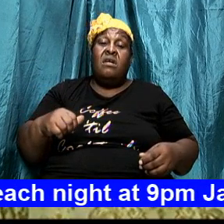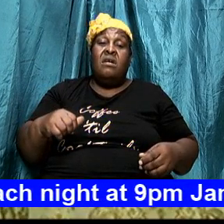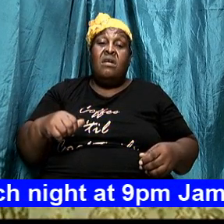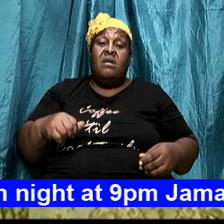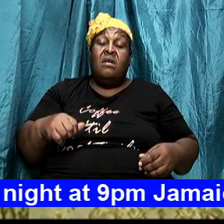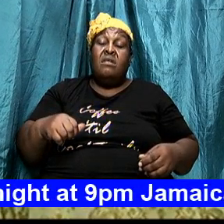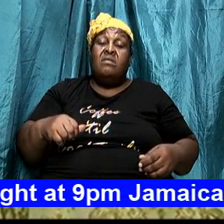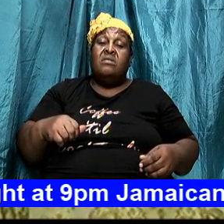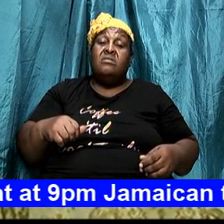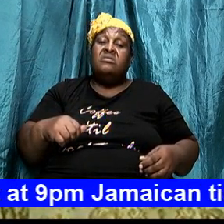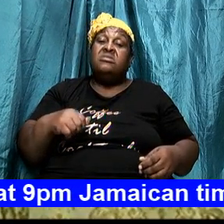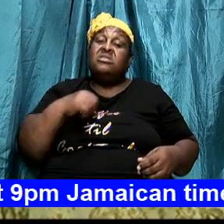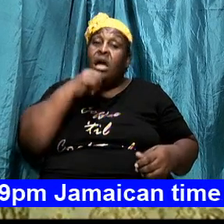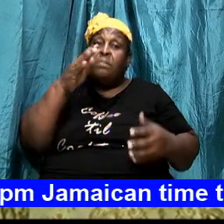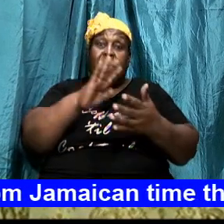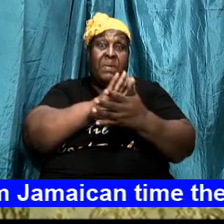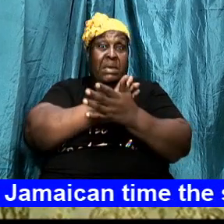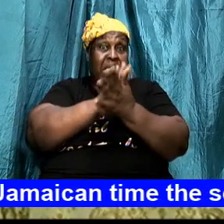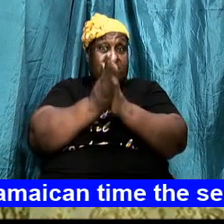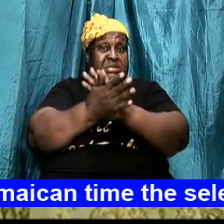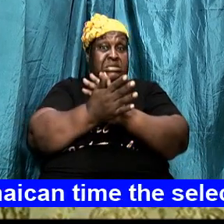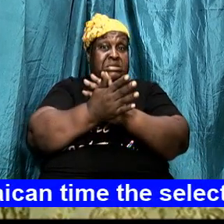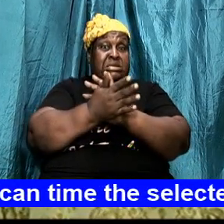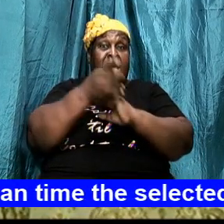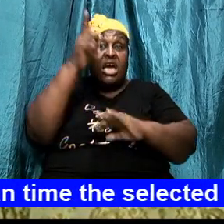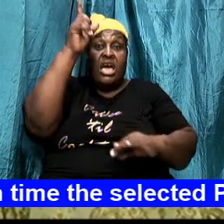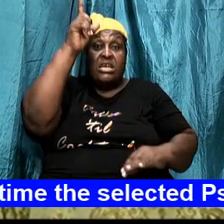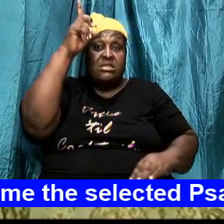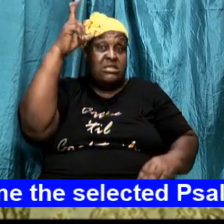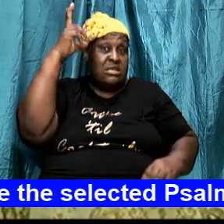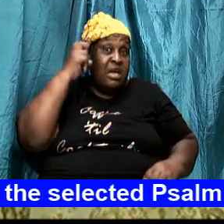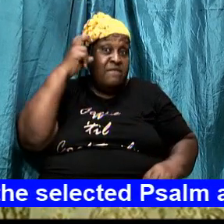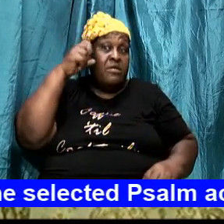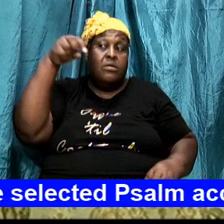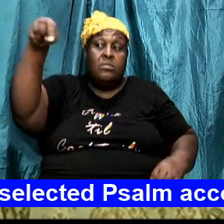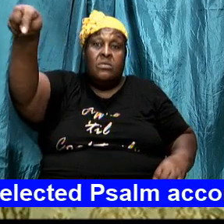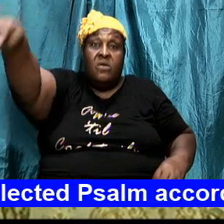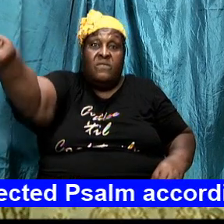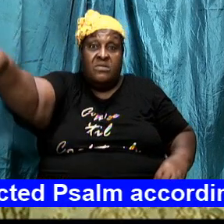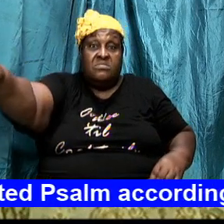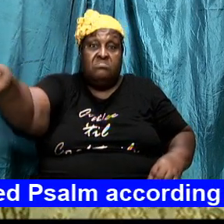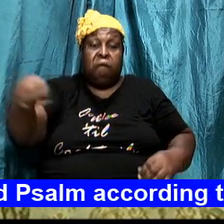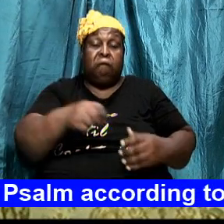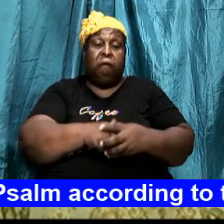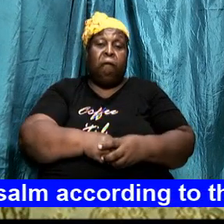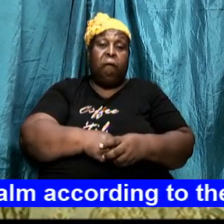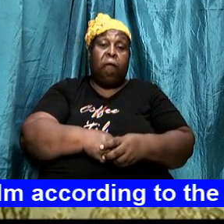give to you you can't be a child of God and you can't cry peace